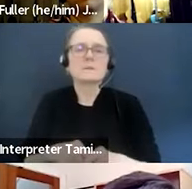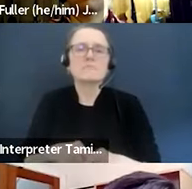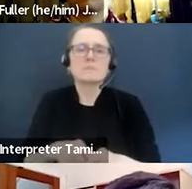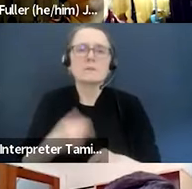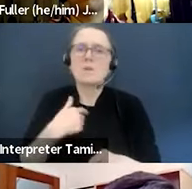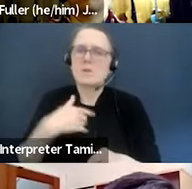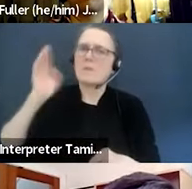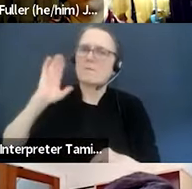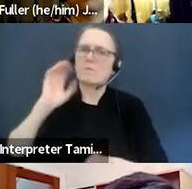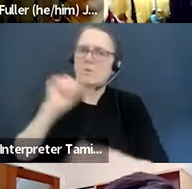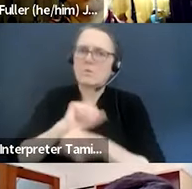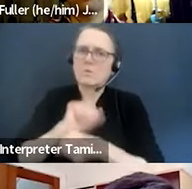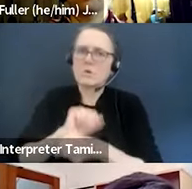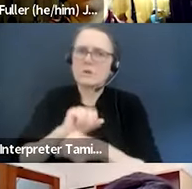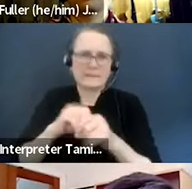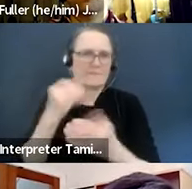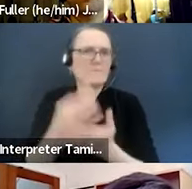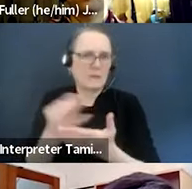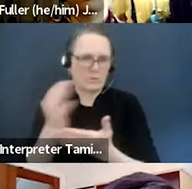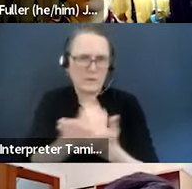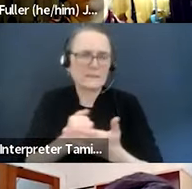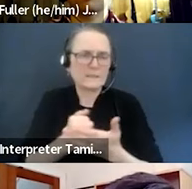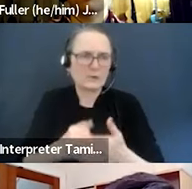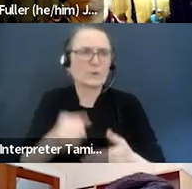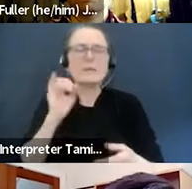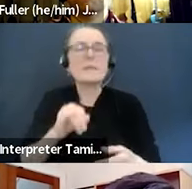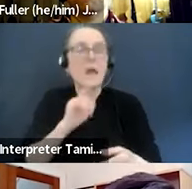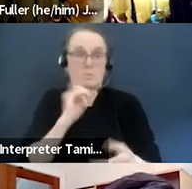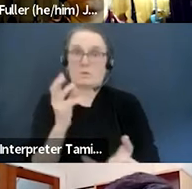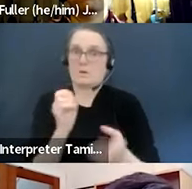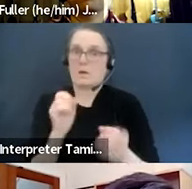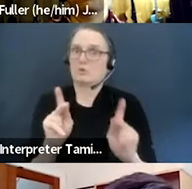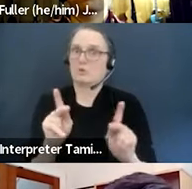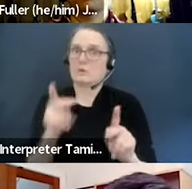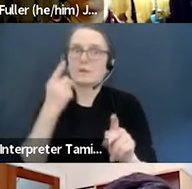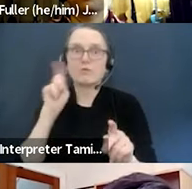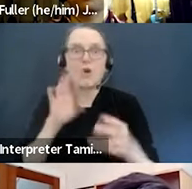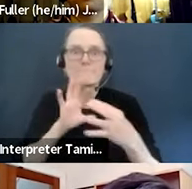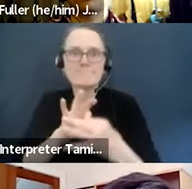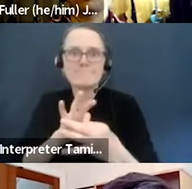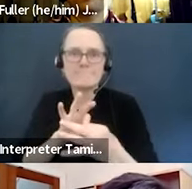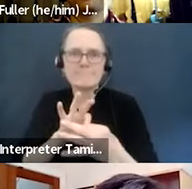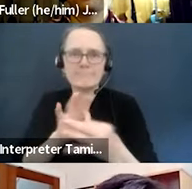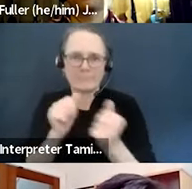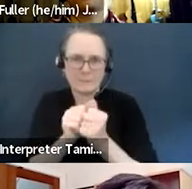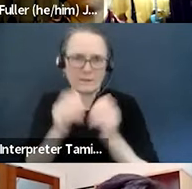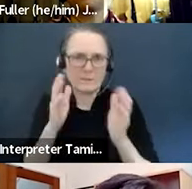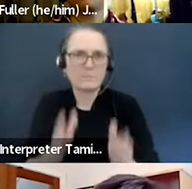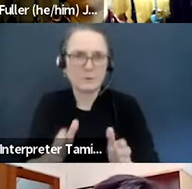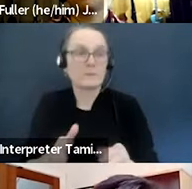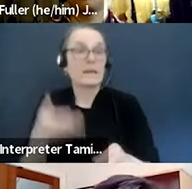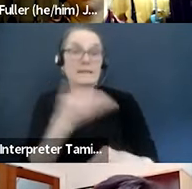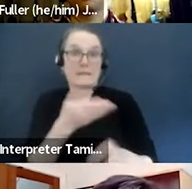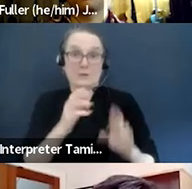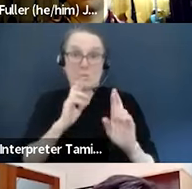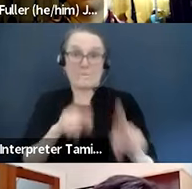staff that are on this call, like this is an engagement tool. Right. This is a chance for you to take this report and send